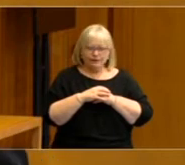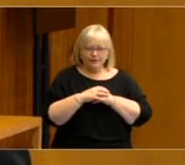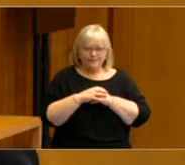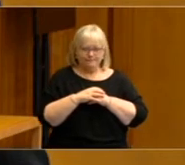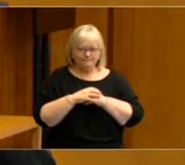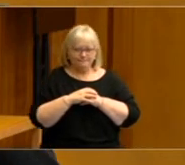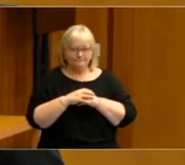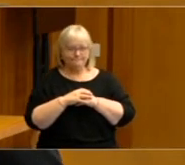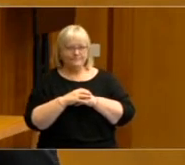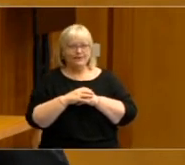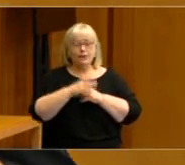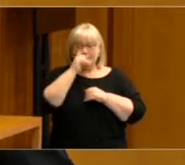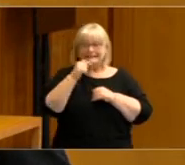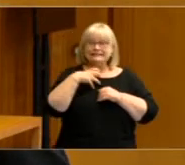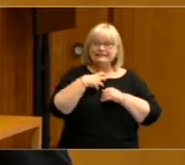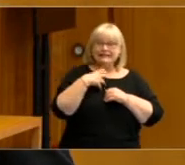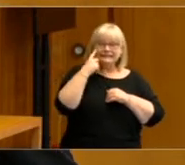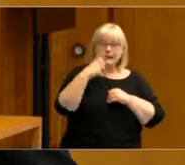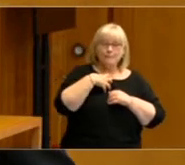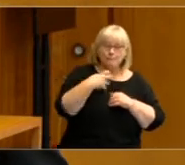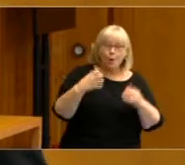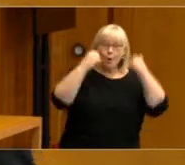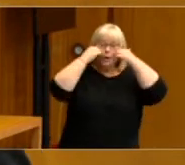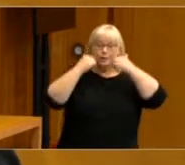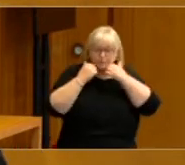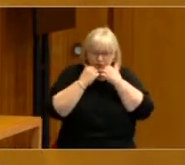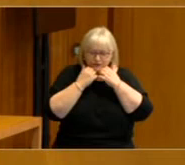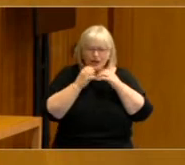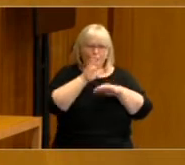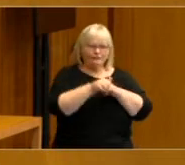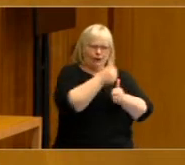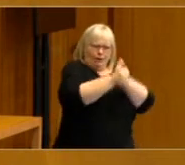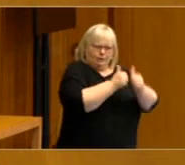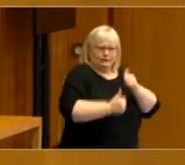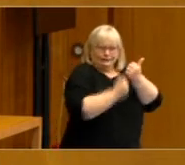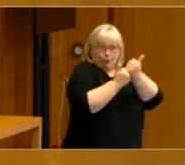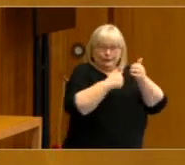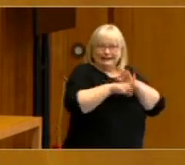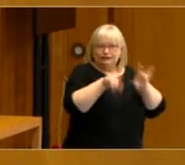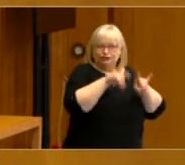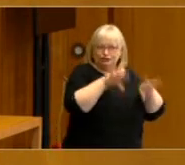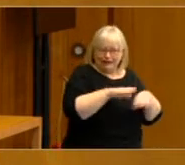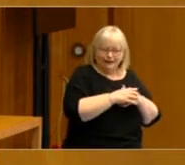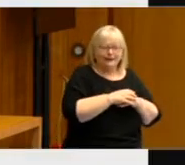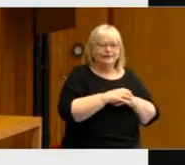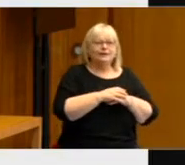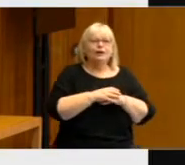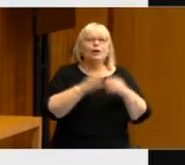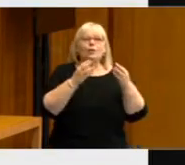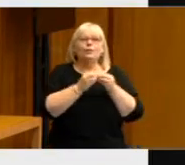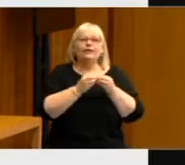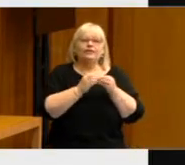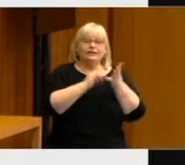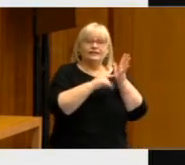And we can see further evidence of this rally around the flag effect in Australia for confidence in both